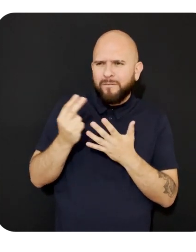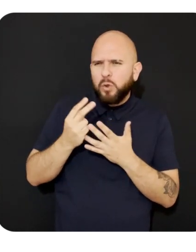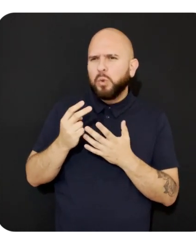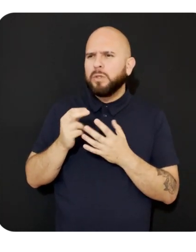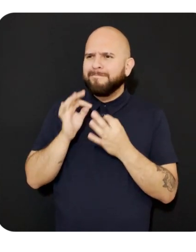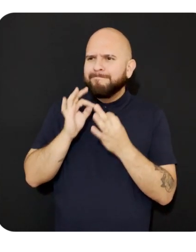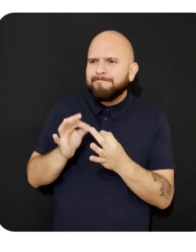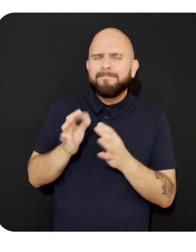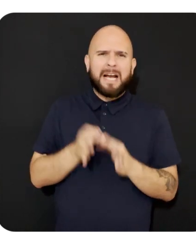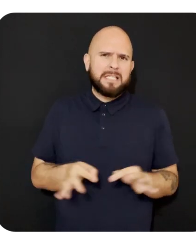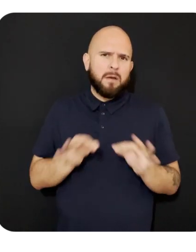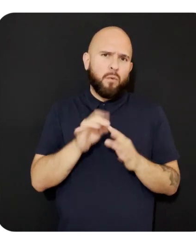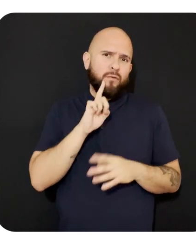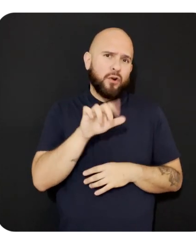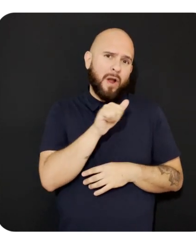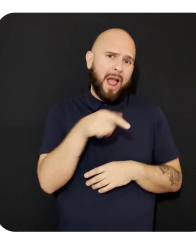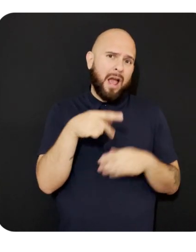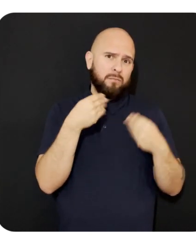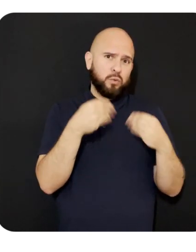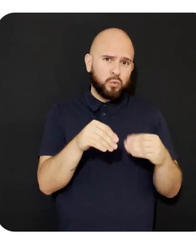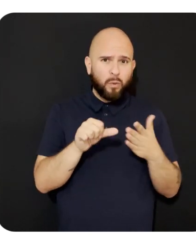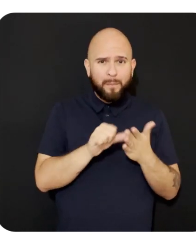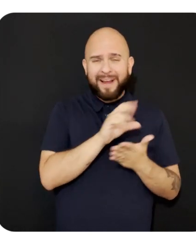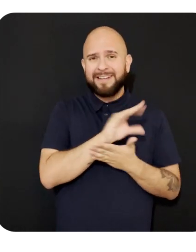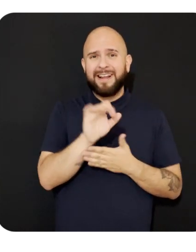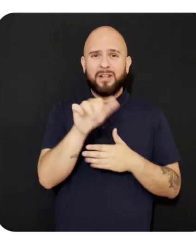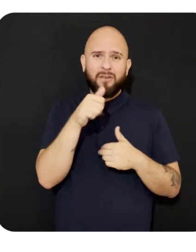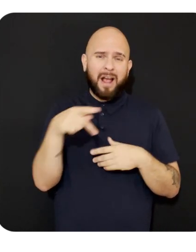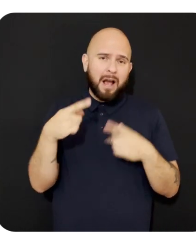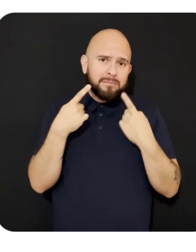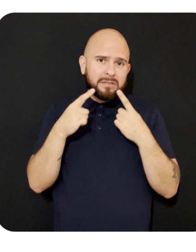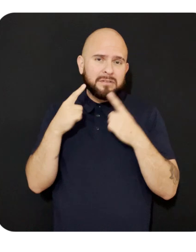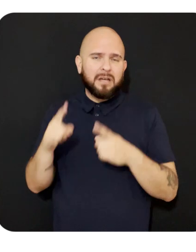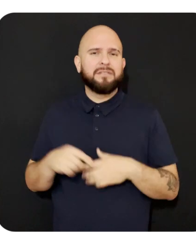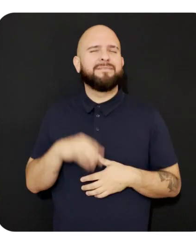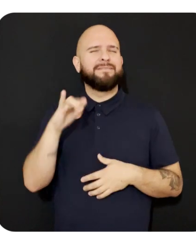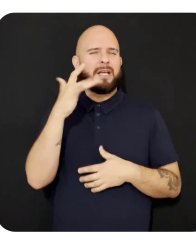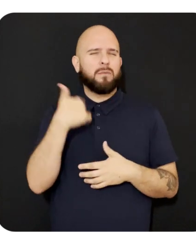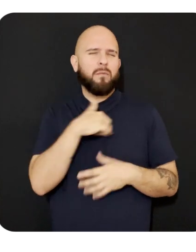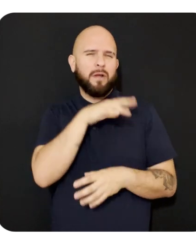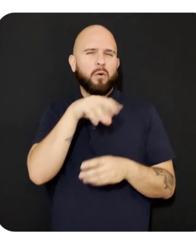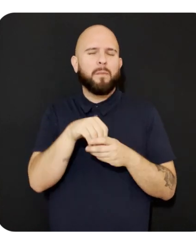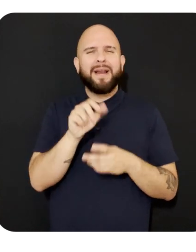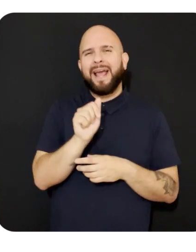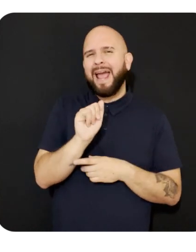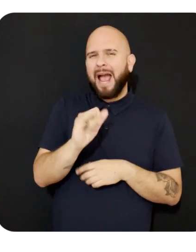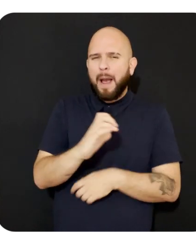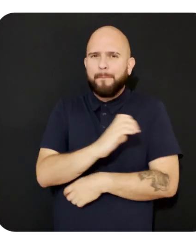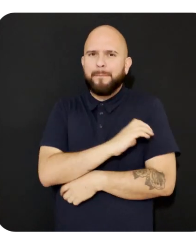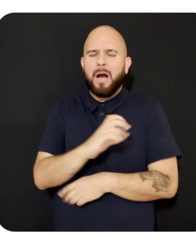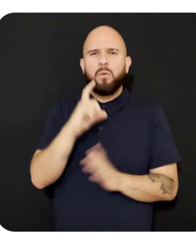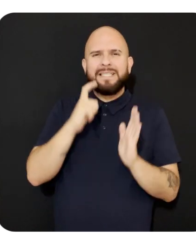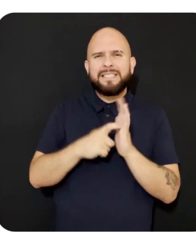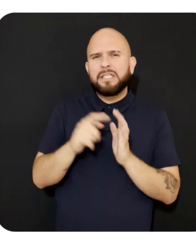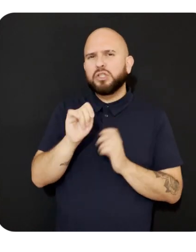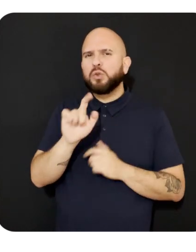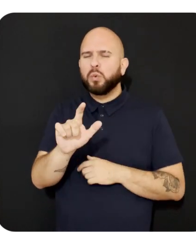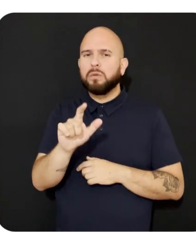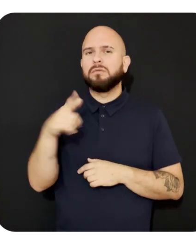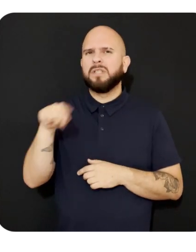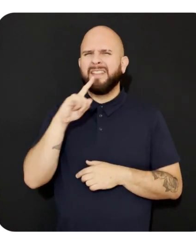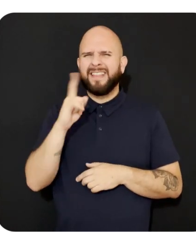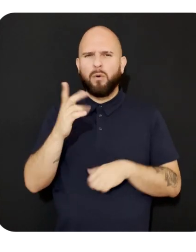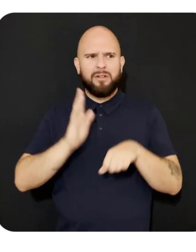to your app store page and your app success. That's why we've incorporated AI-powered detection tools to automatically